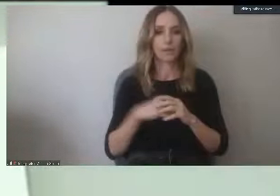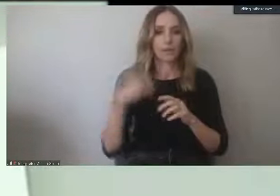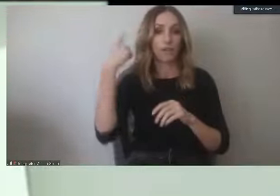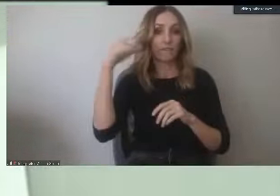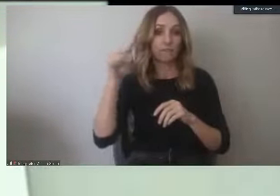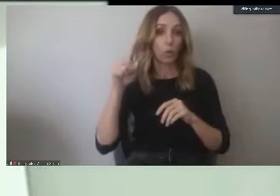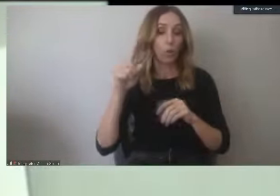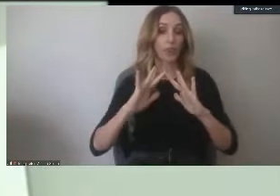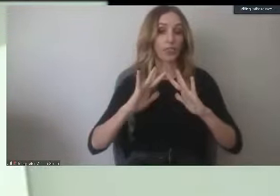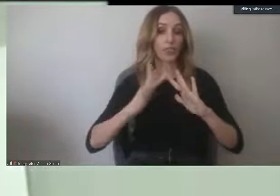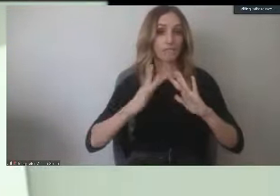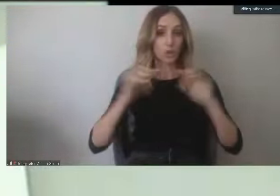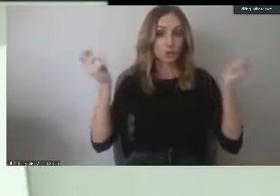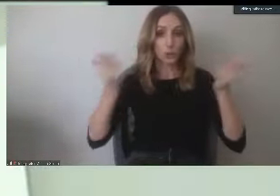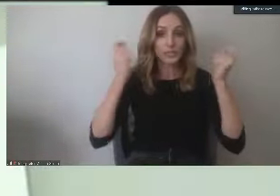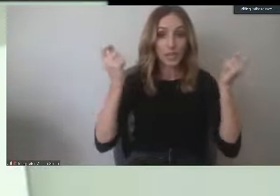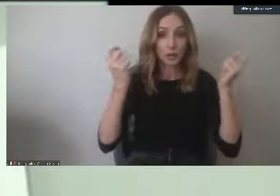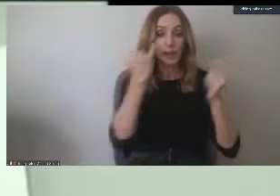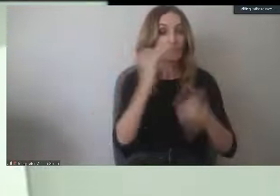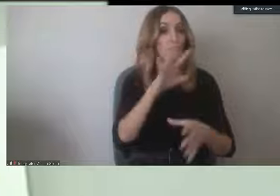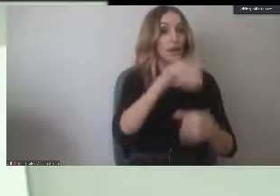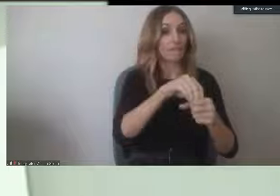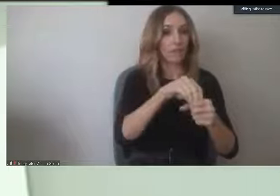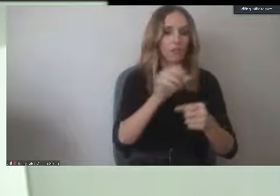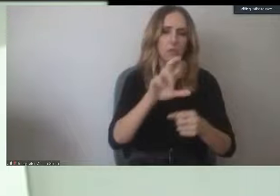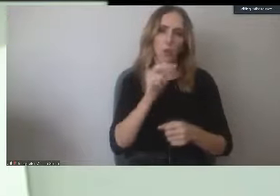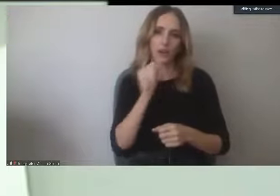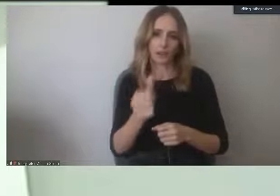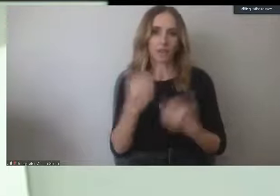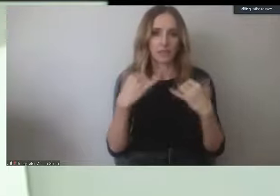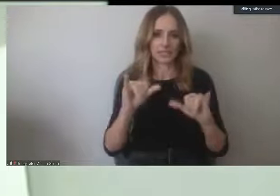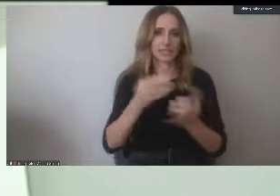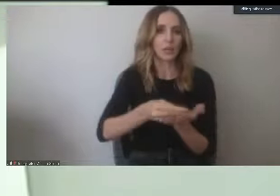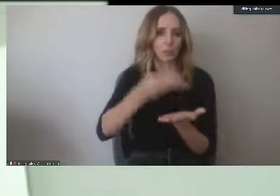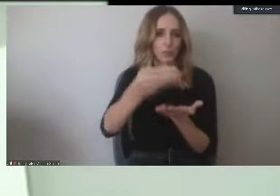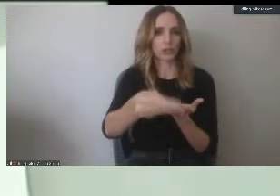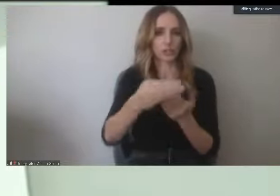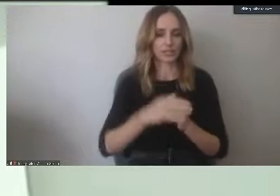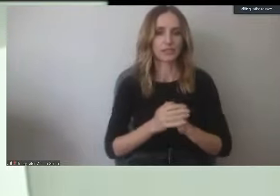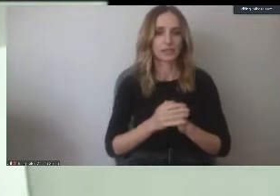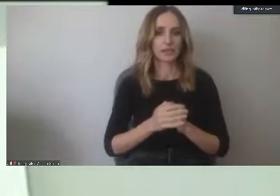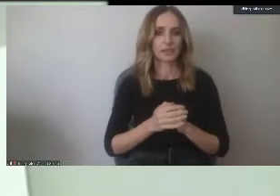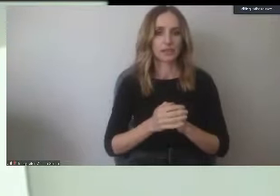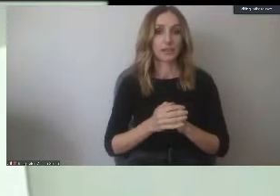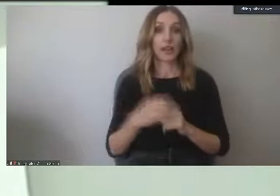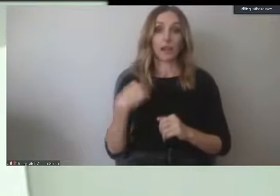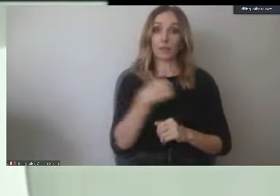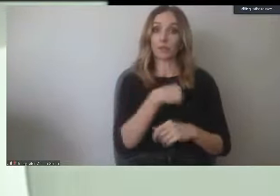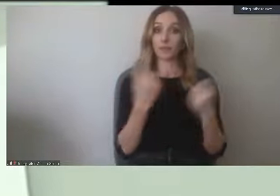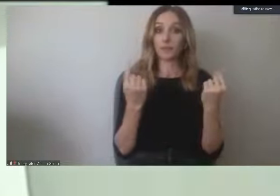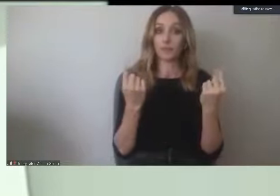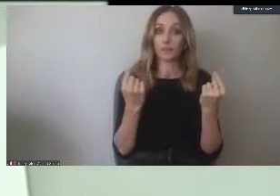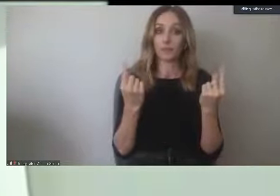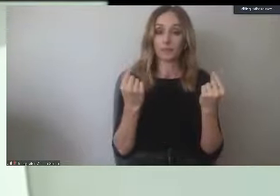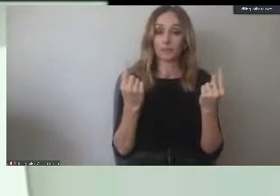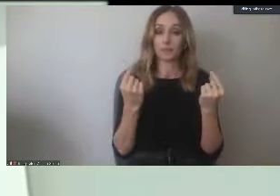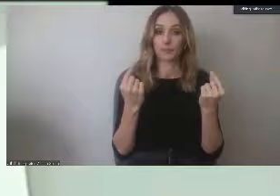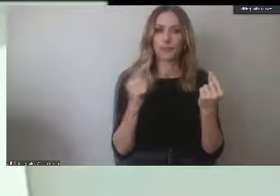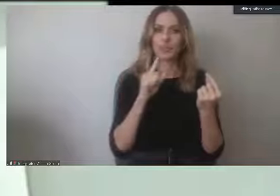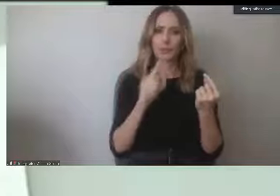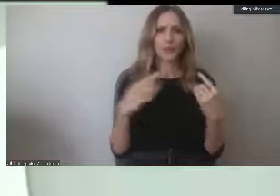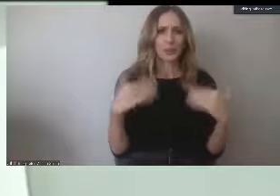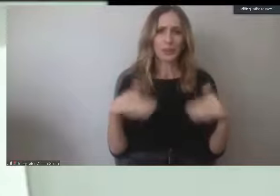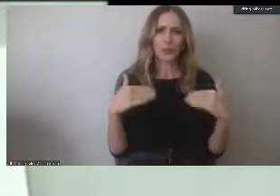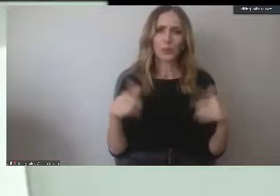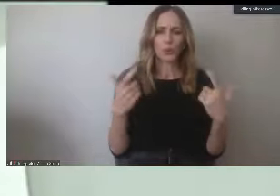whether you participate or not. And, in fact, one of the things that we're going to be doing, because we know what a huge accomplishment